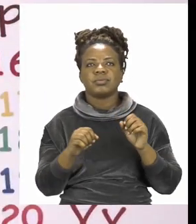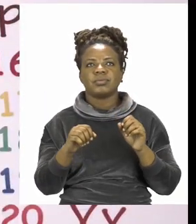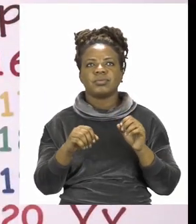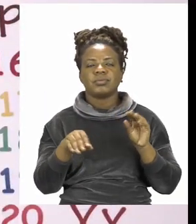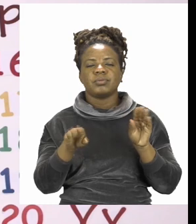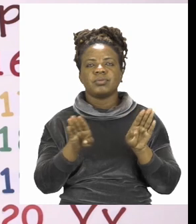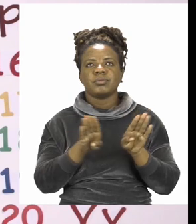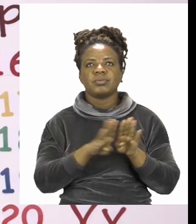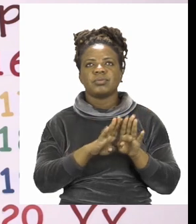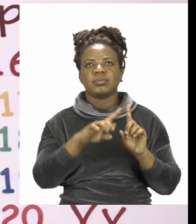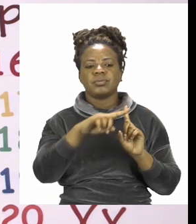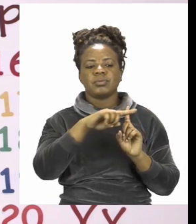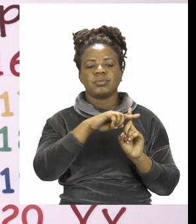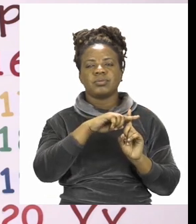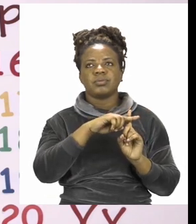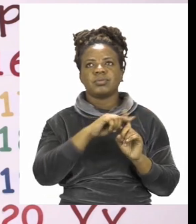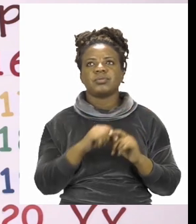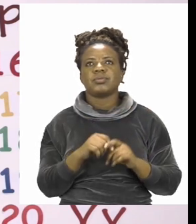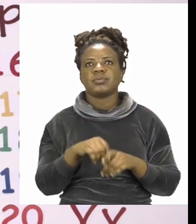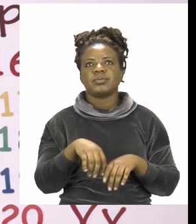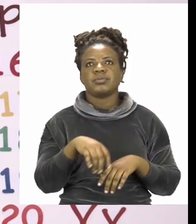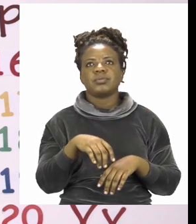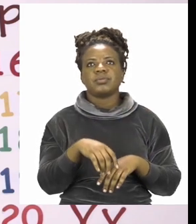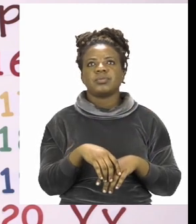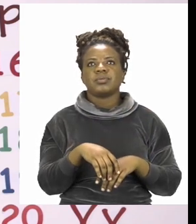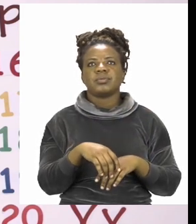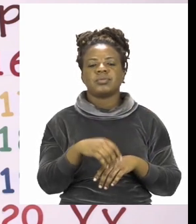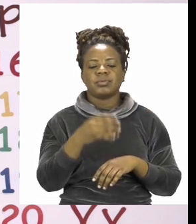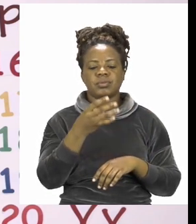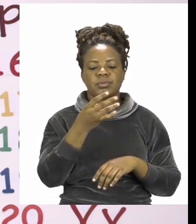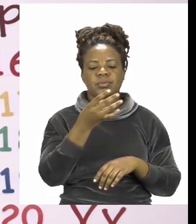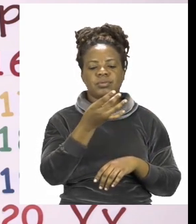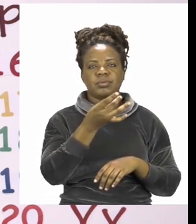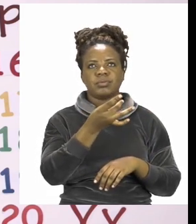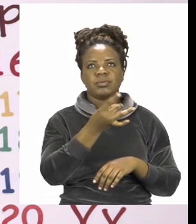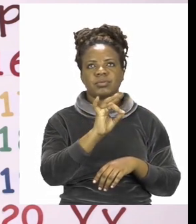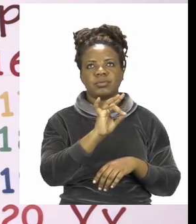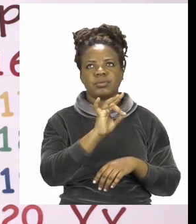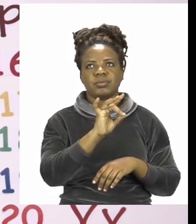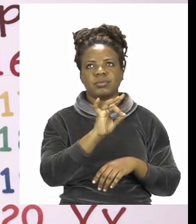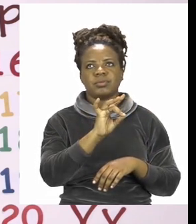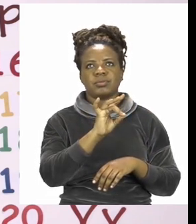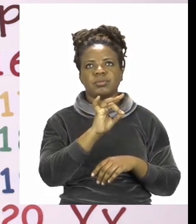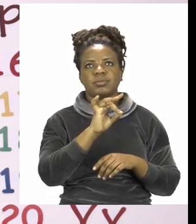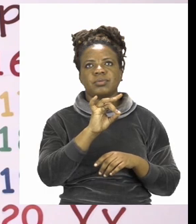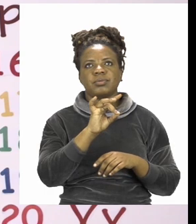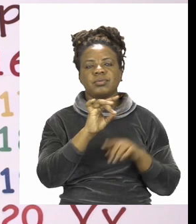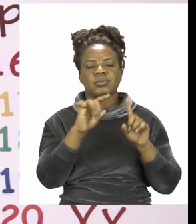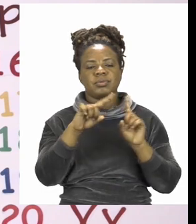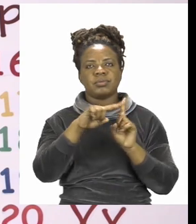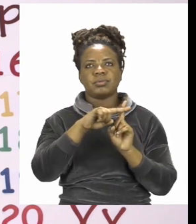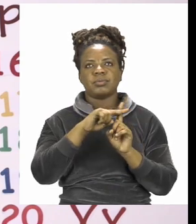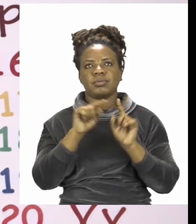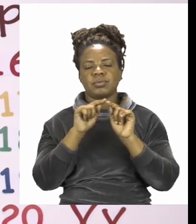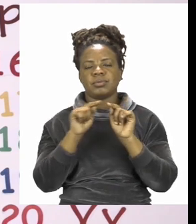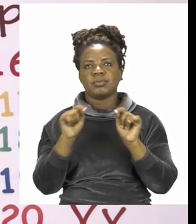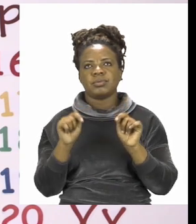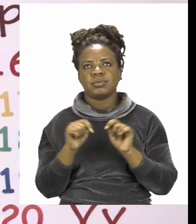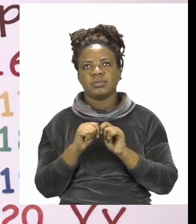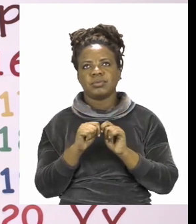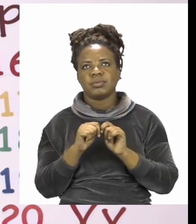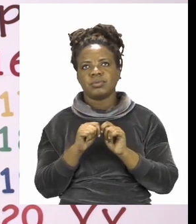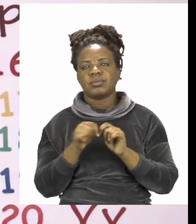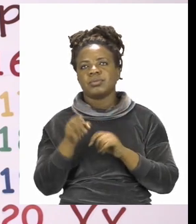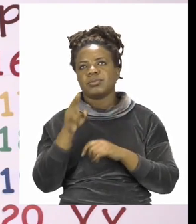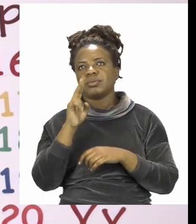says 8 plus box equals 11. So how are we going to find